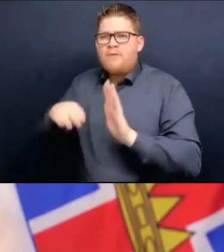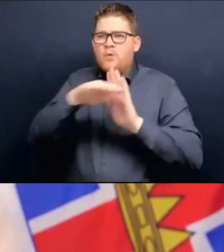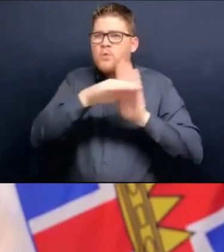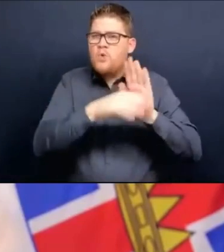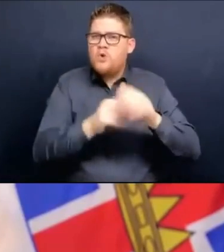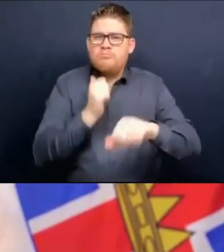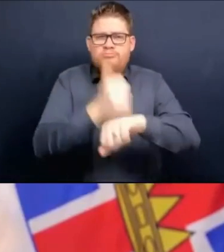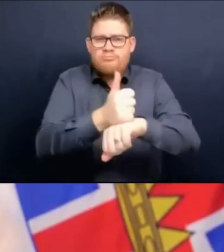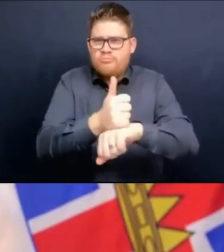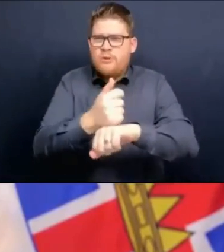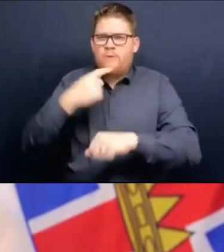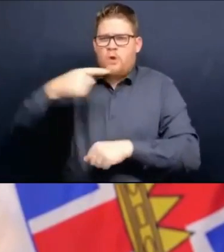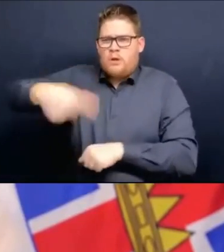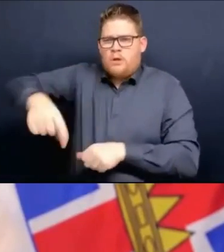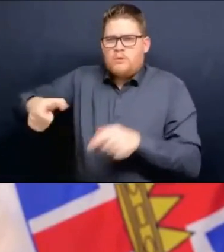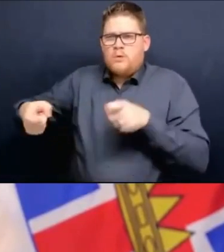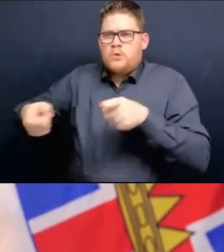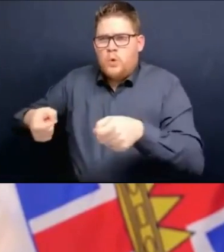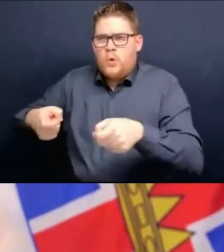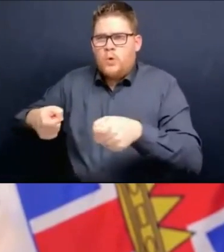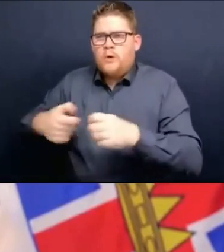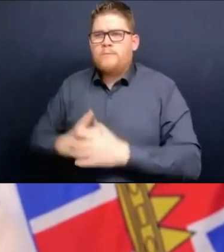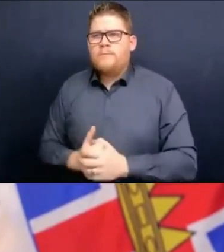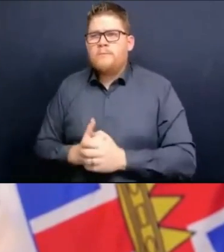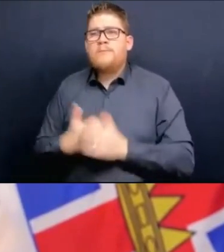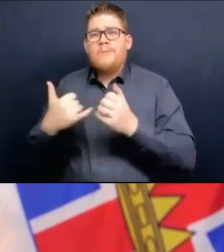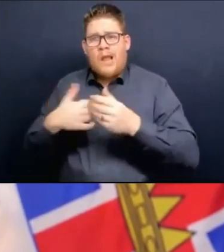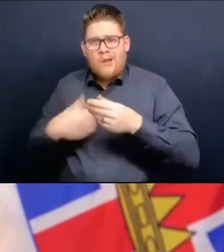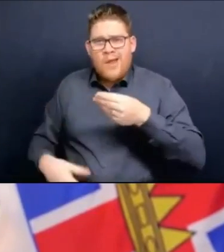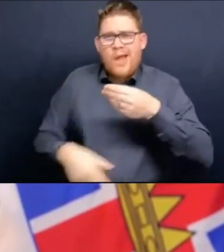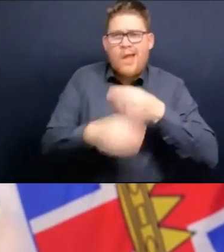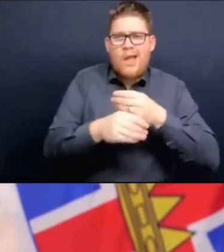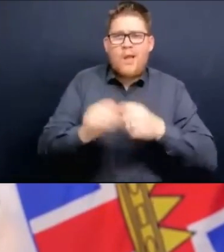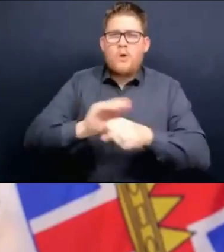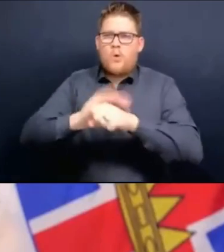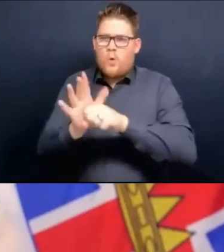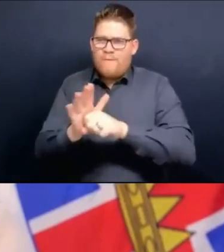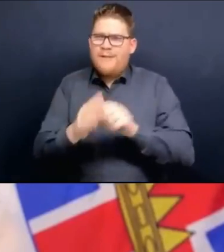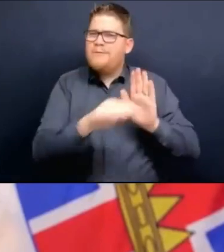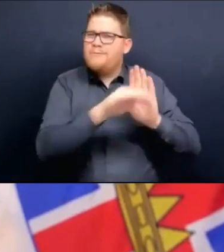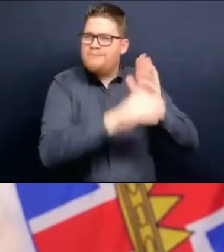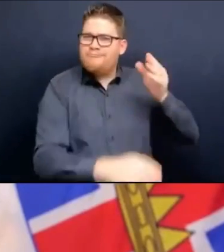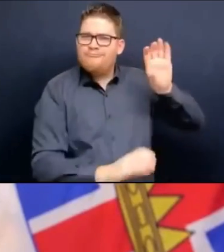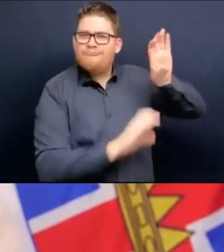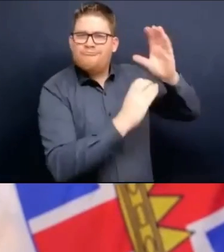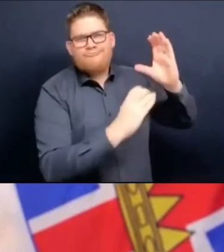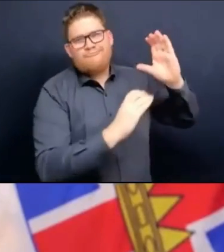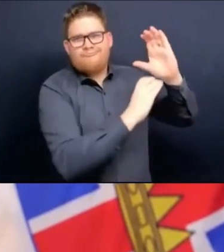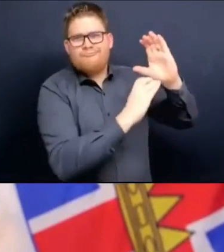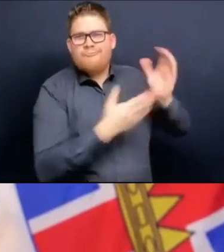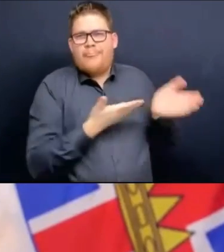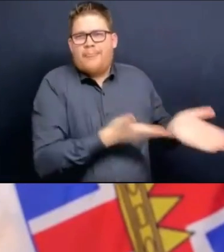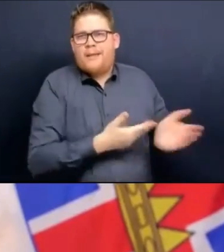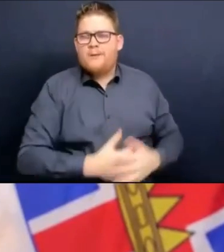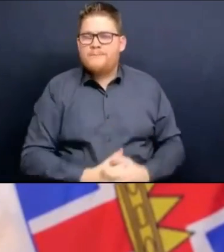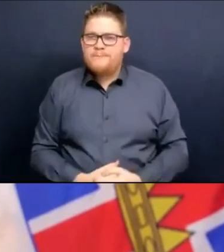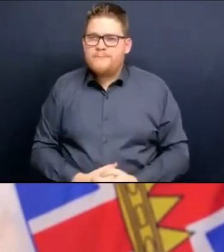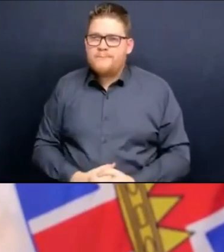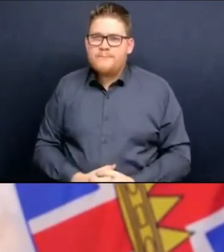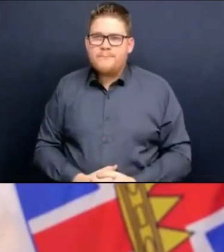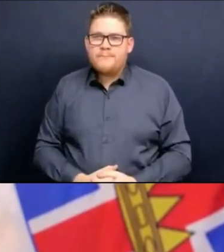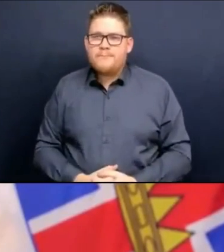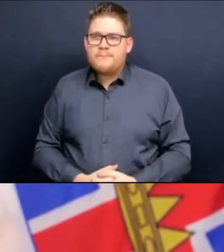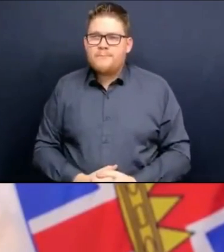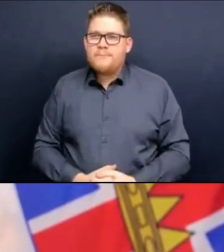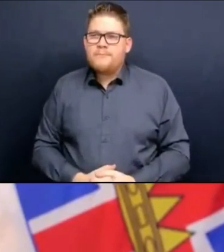of strategies that we have going into the fall. And we'll be spending more time time with people on how do you understand